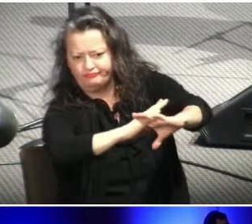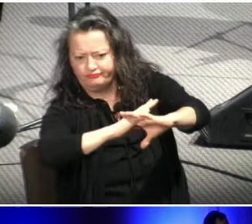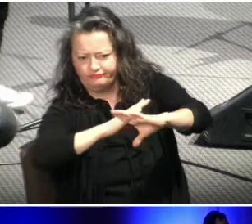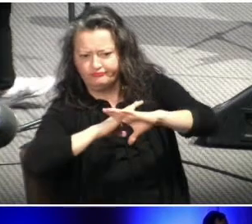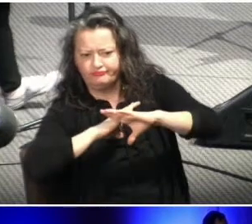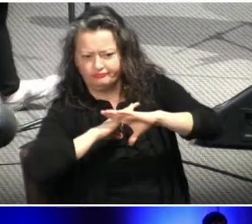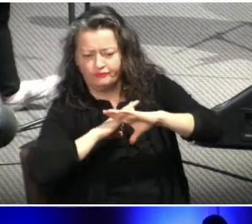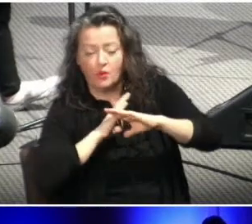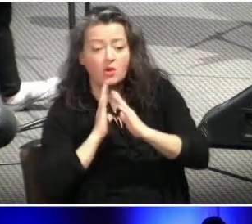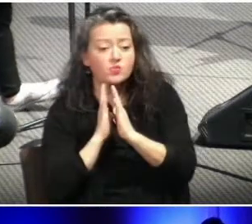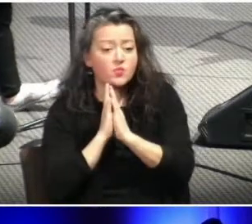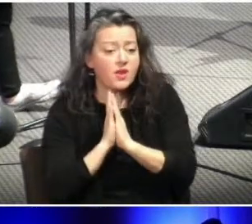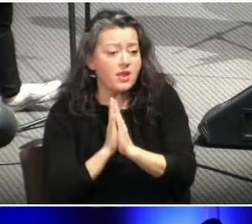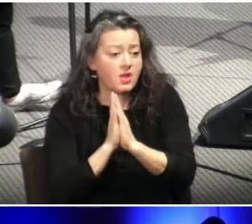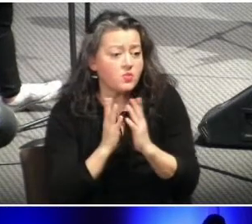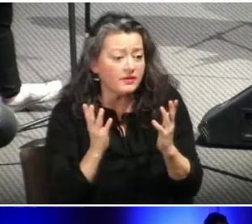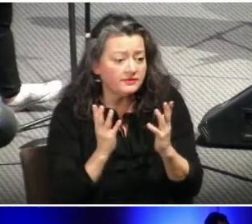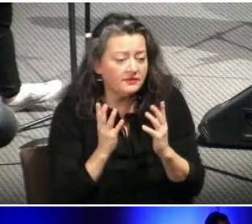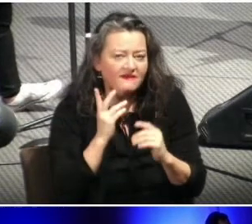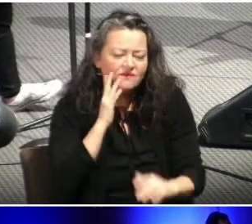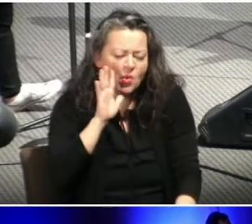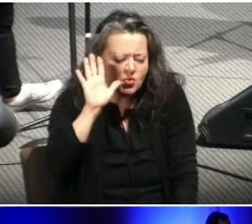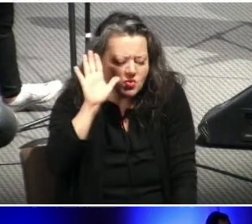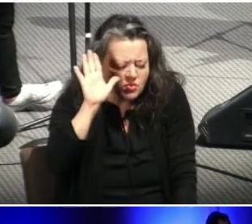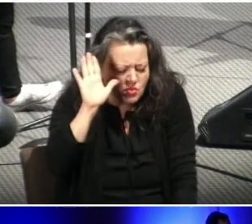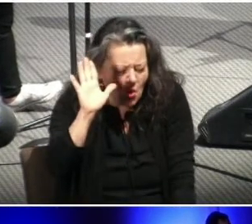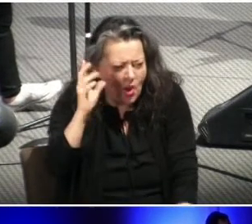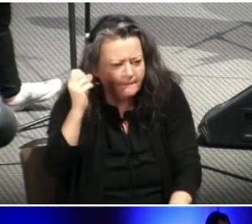And we pray, Lord, for your empowering,